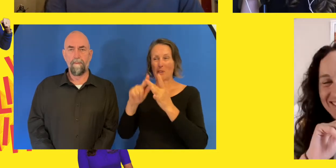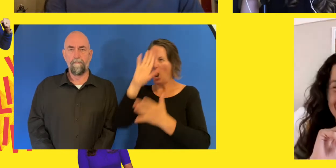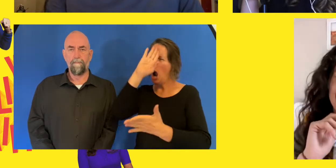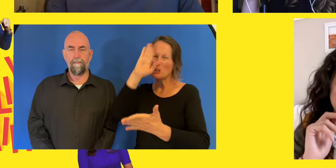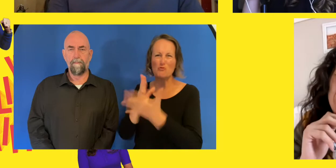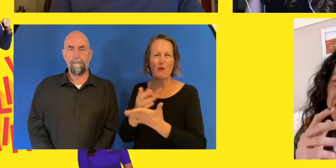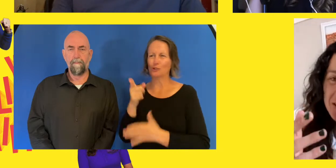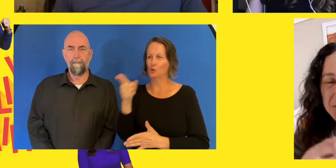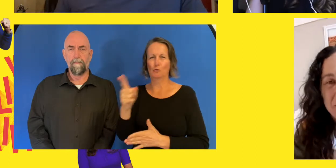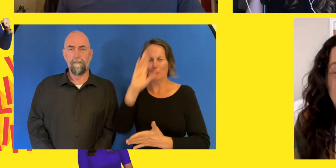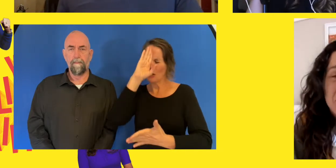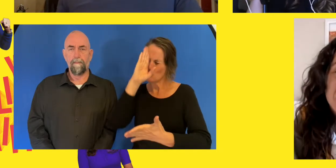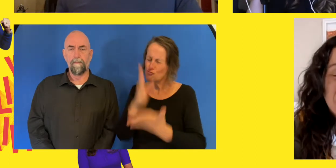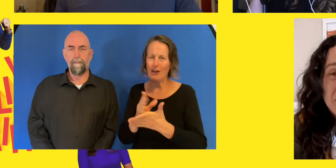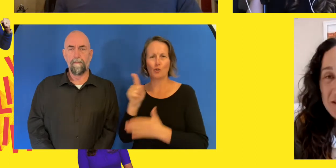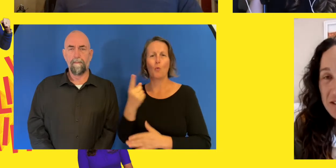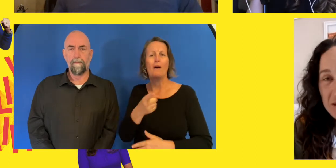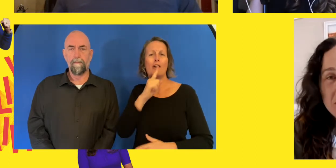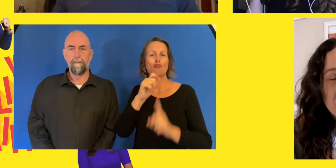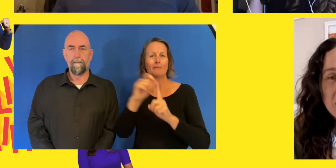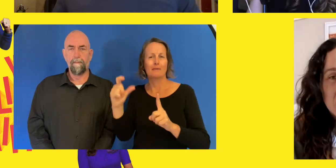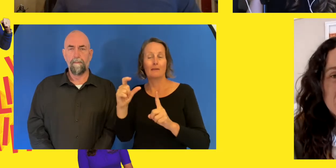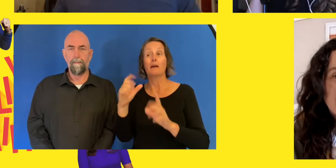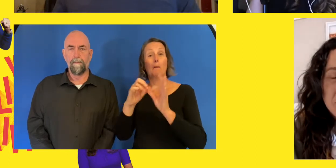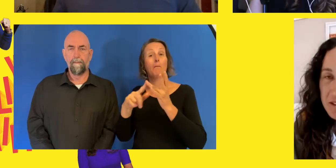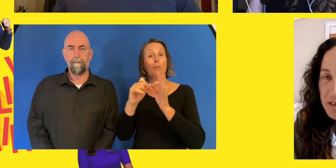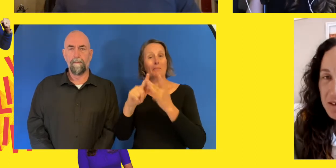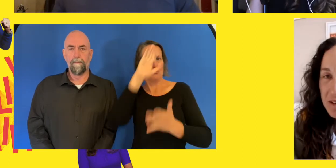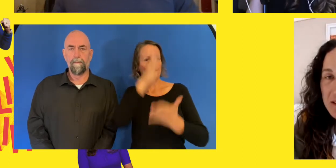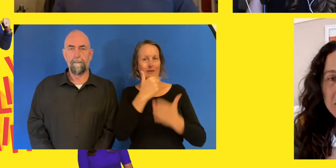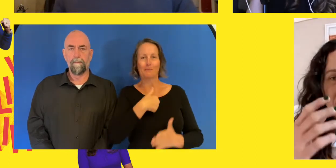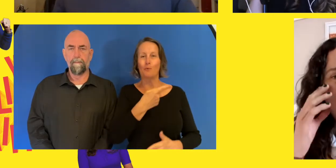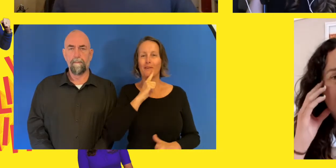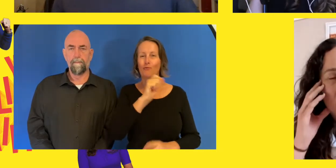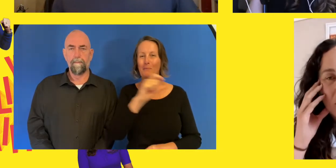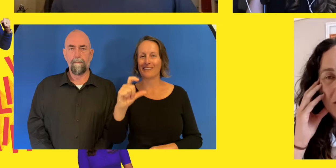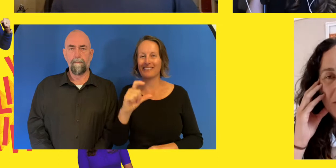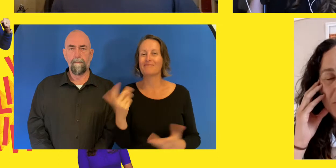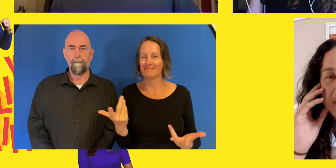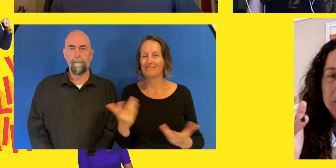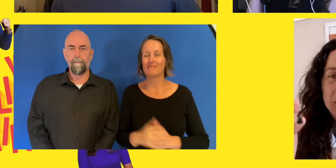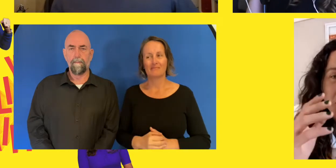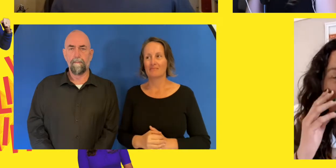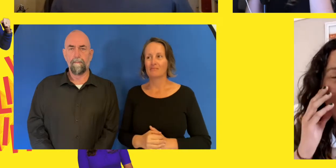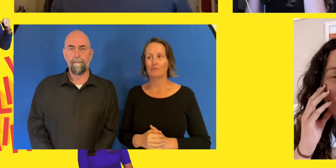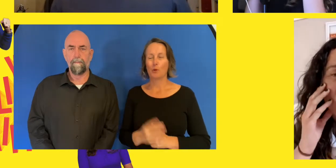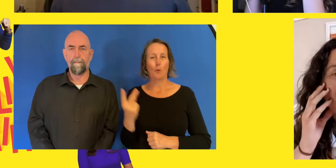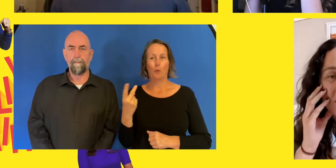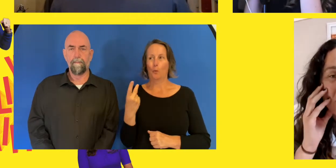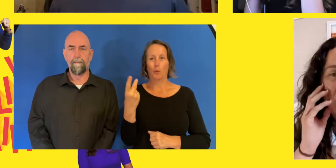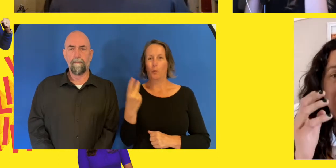So, you know, we can quite seriously injure each other. We can, you know, we can do a lot of damage, but we